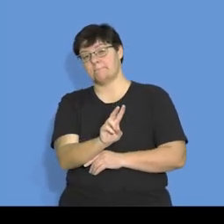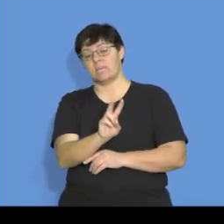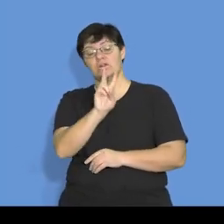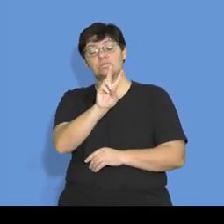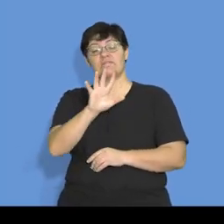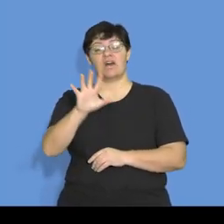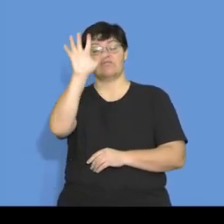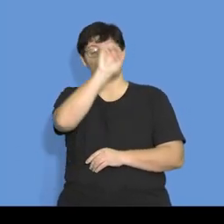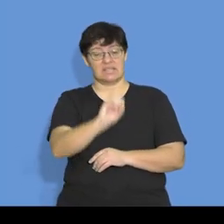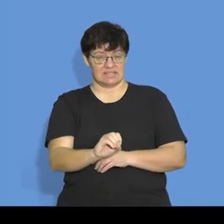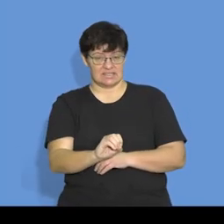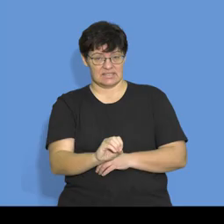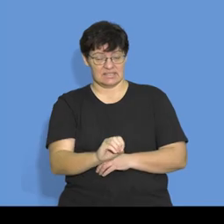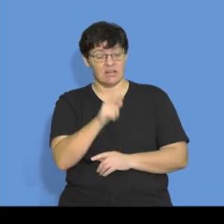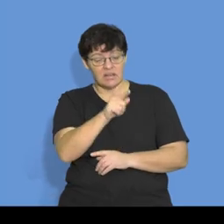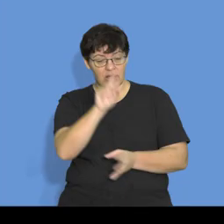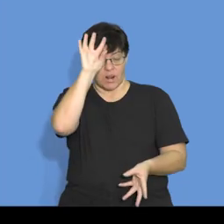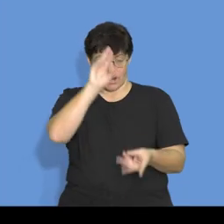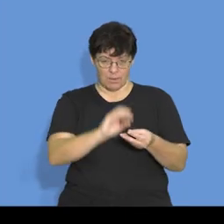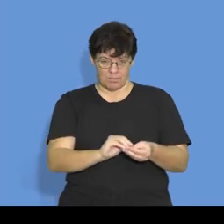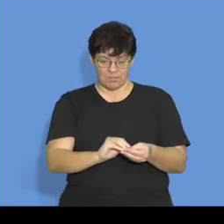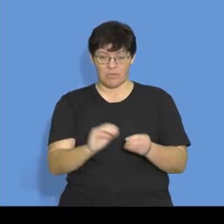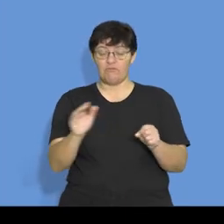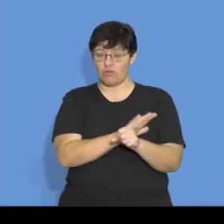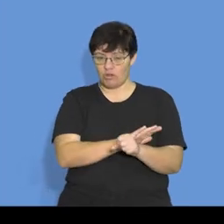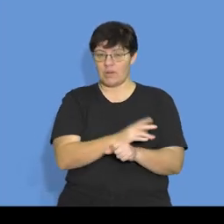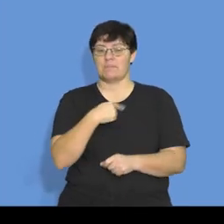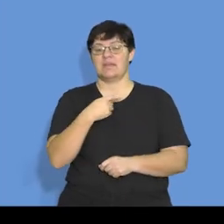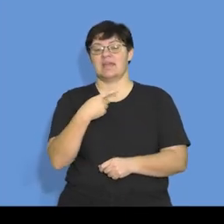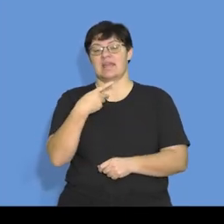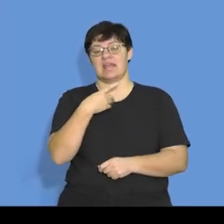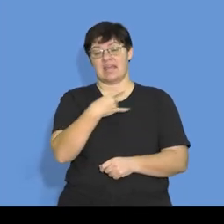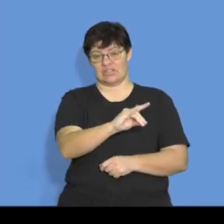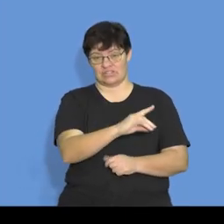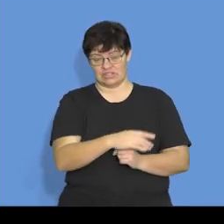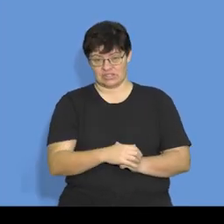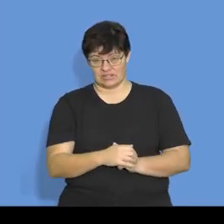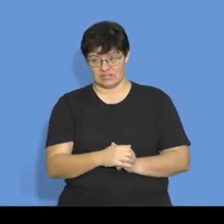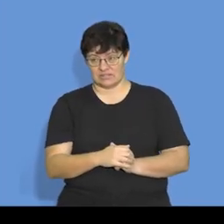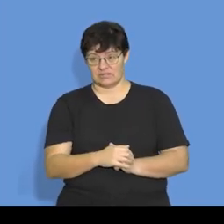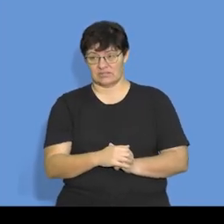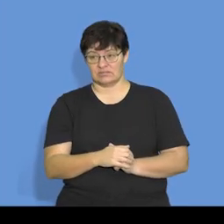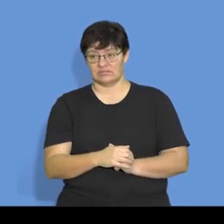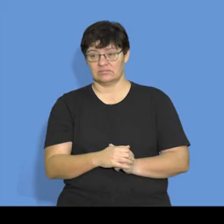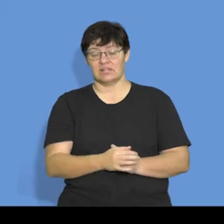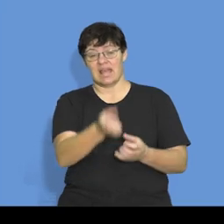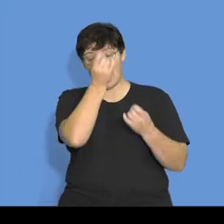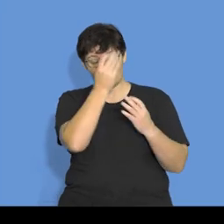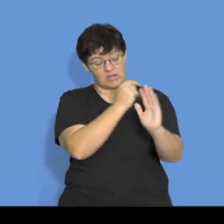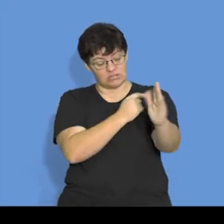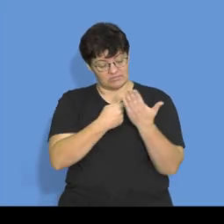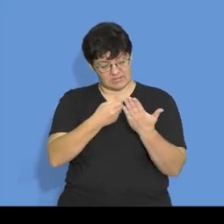of those total sales will be your cash sales, right? Again, information that's provided to you.